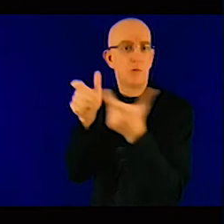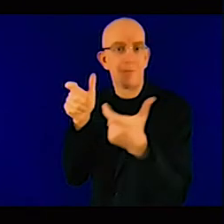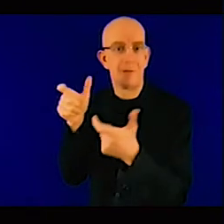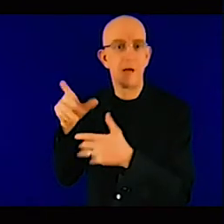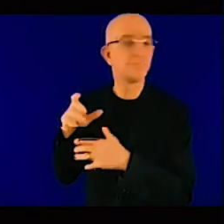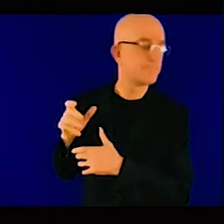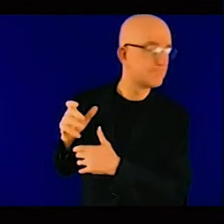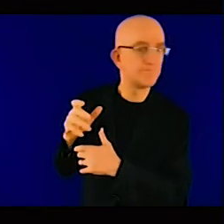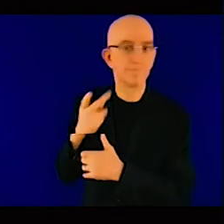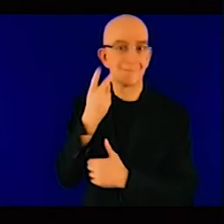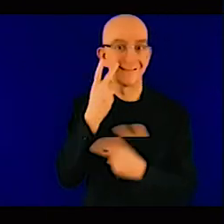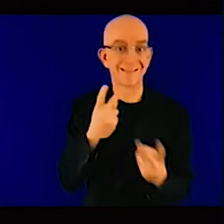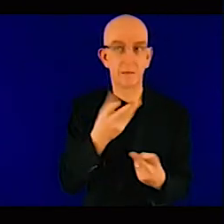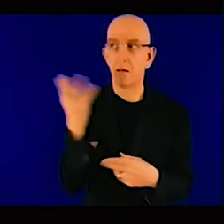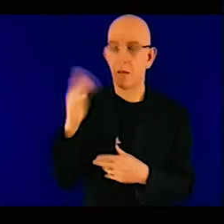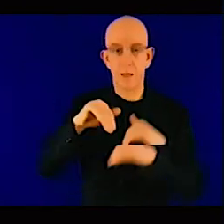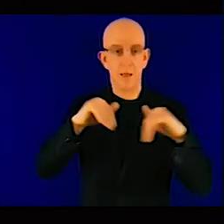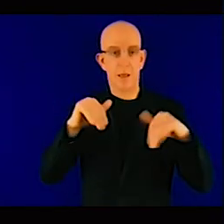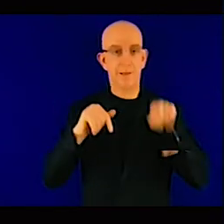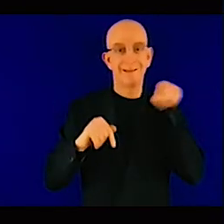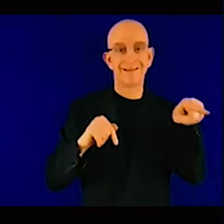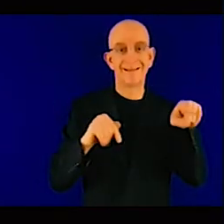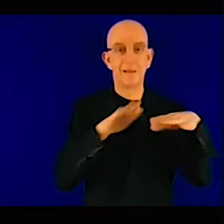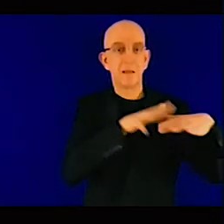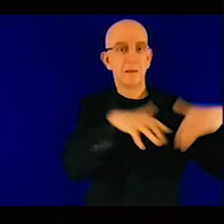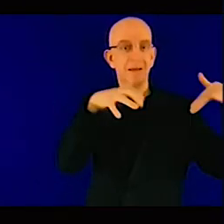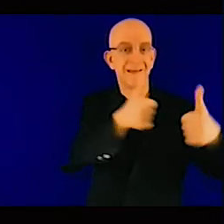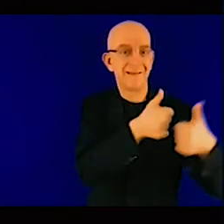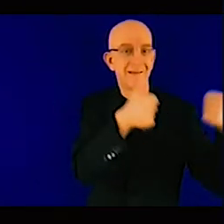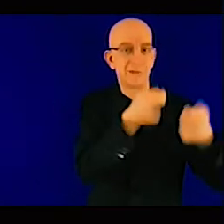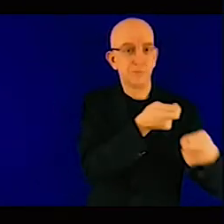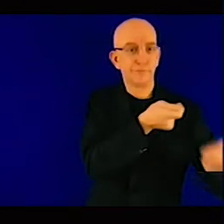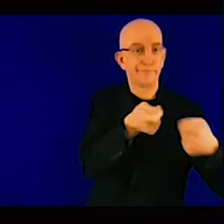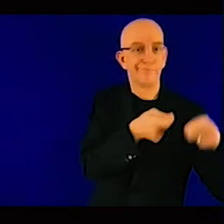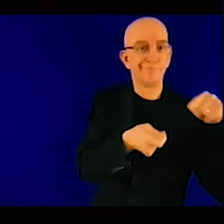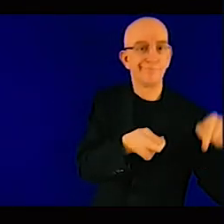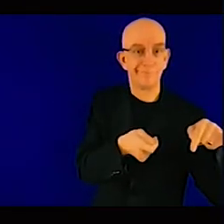want to do 150 megawatt solar project and it starts today